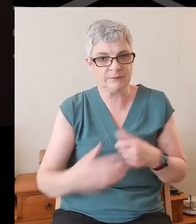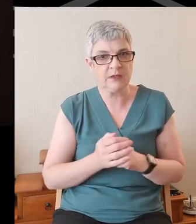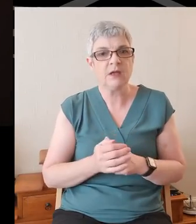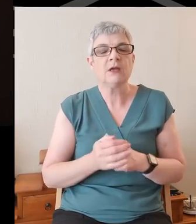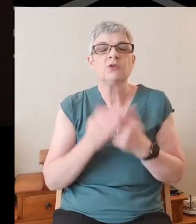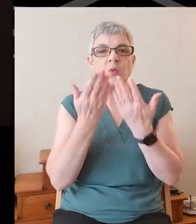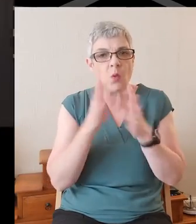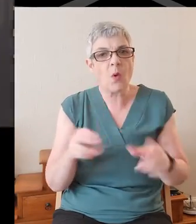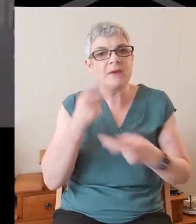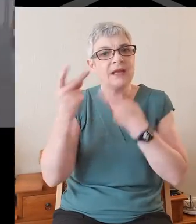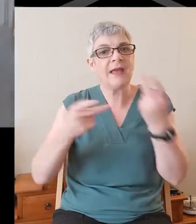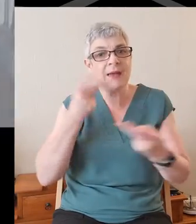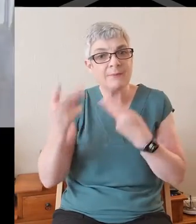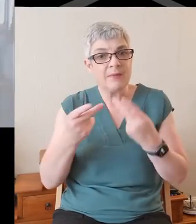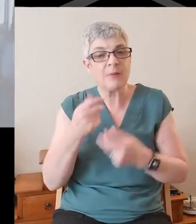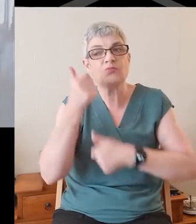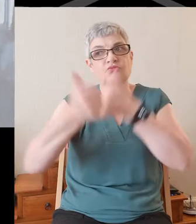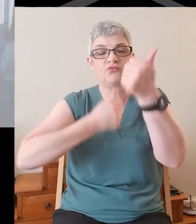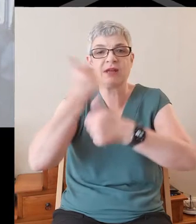Lord, ye heavens adore Him.